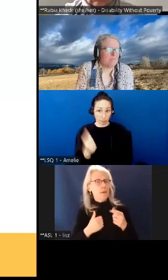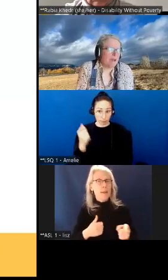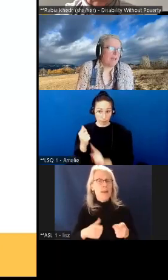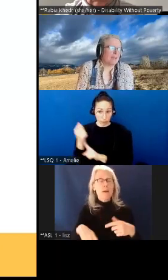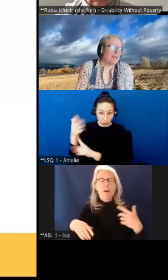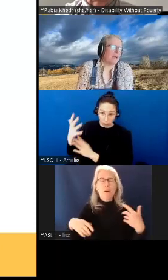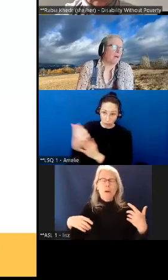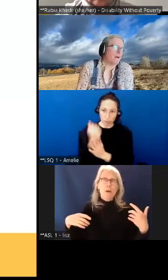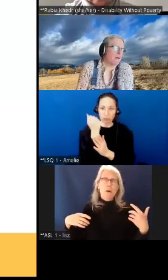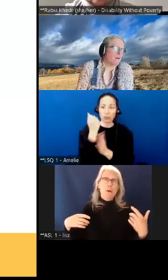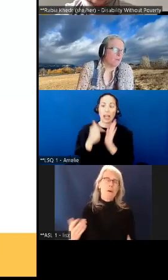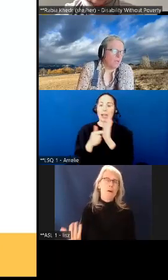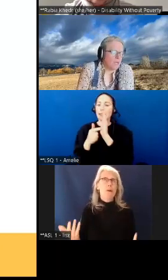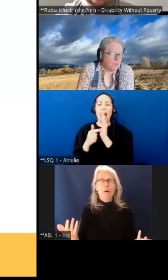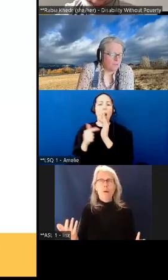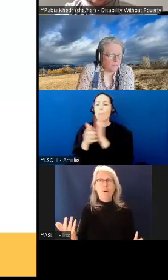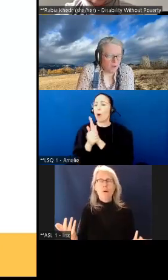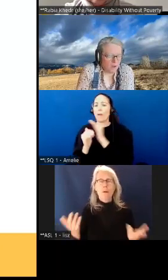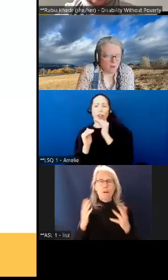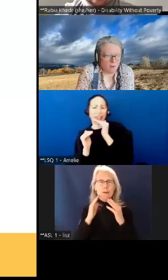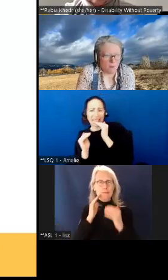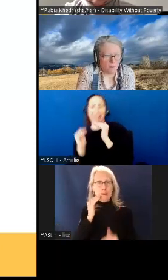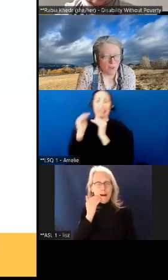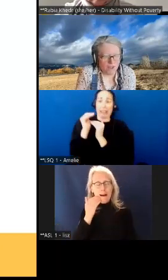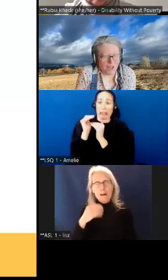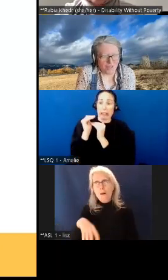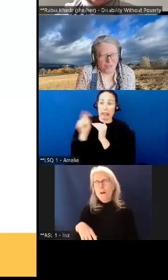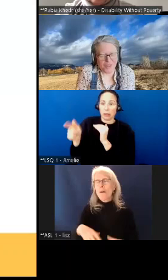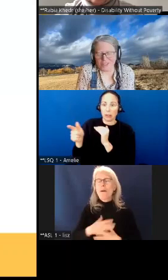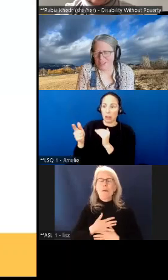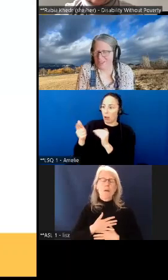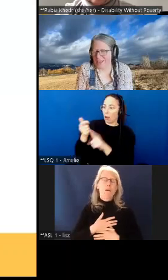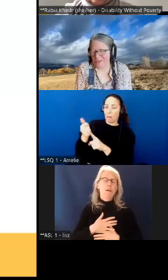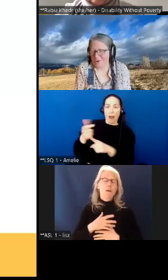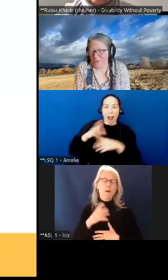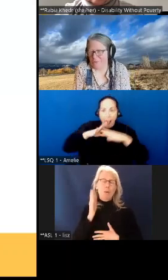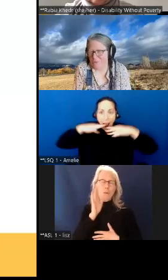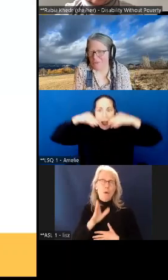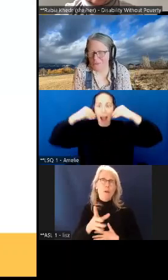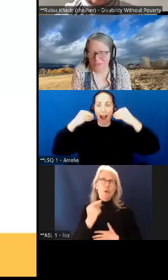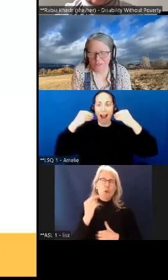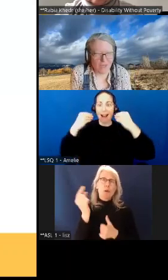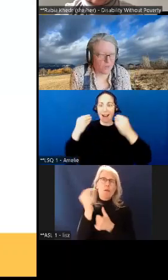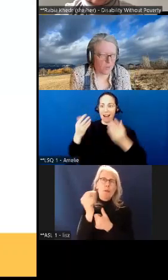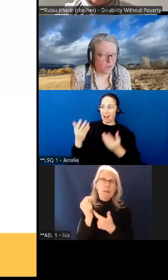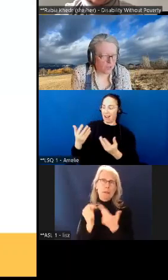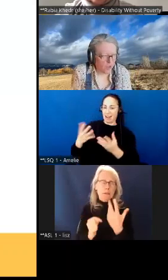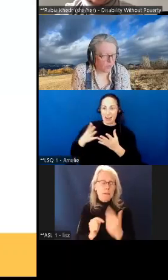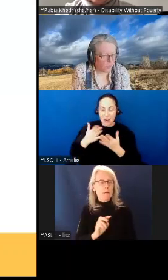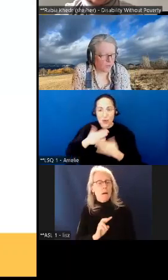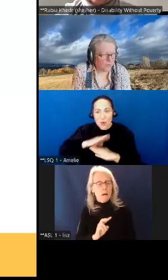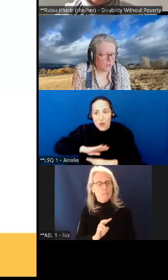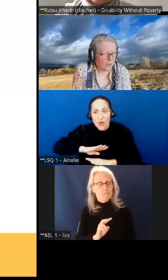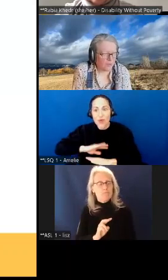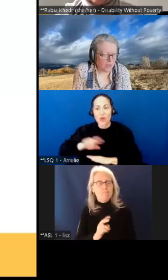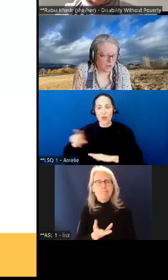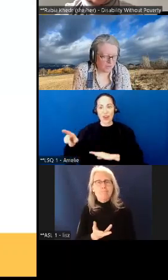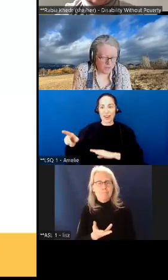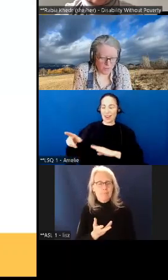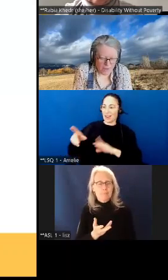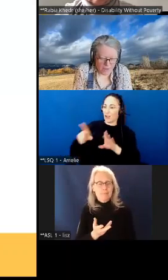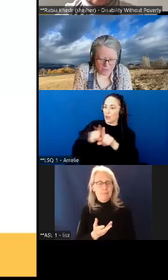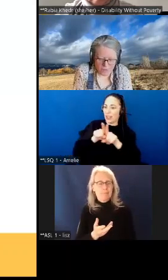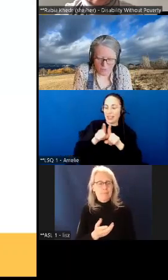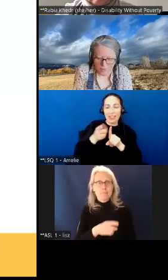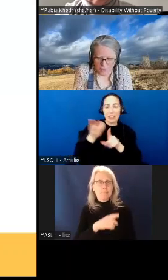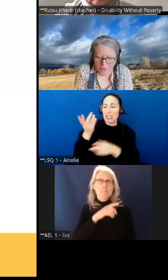and smile and like oh relief of oh and the things that they came up with weren't certainly as we all know weren't you know flying